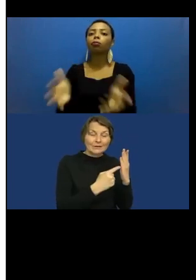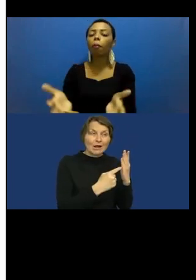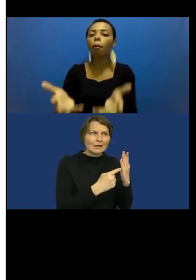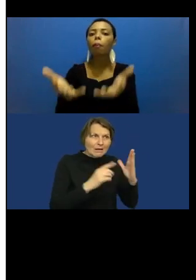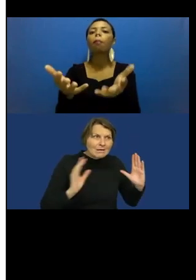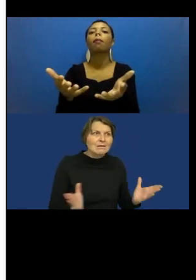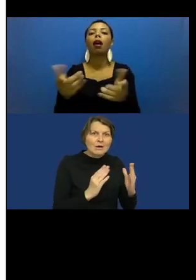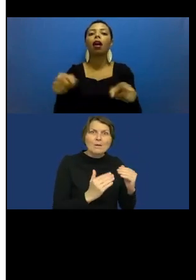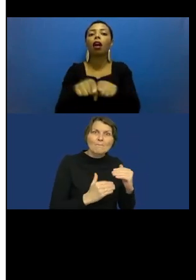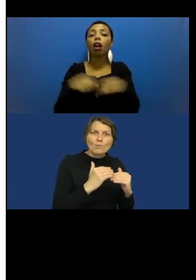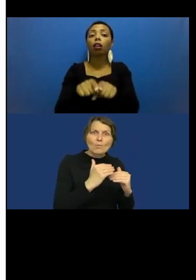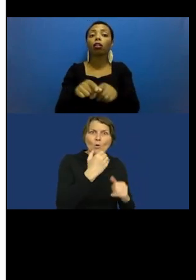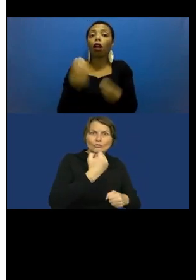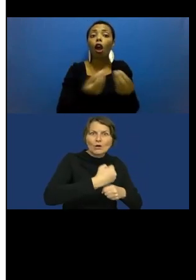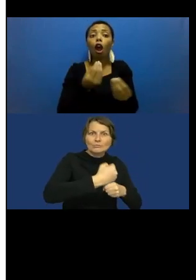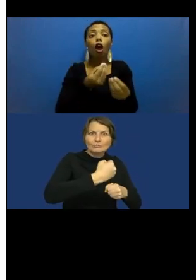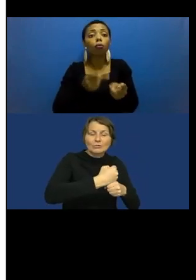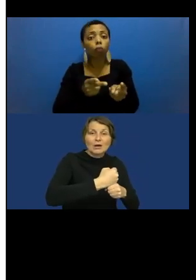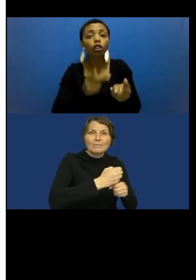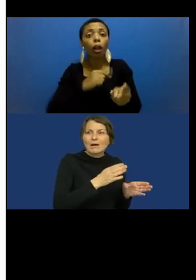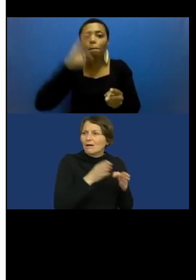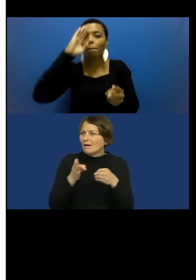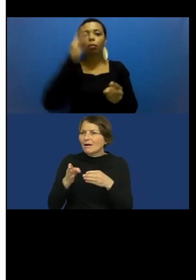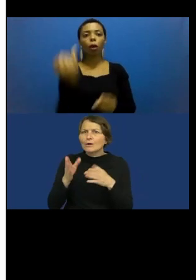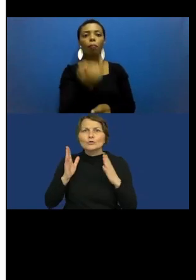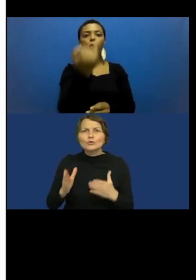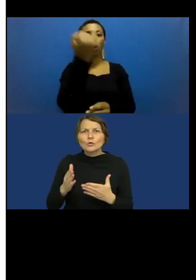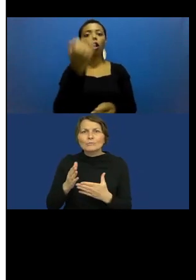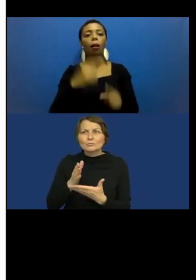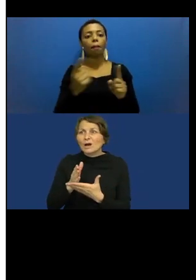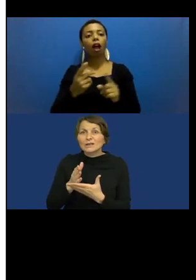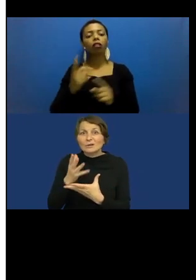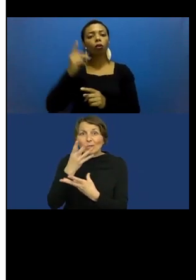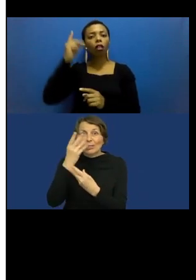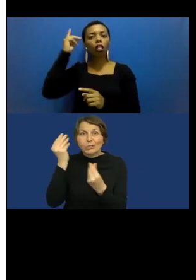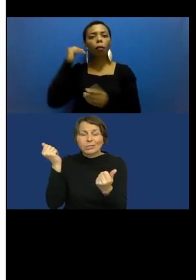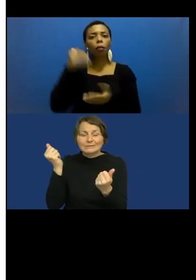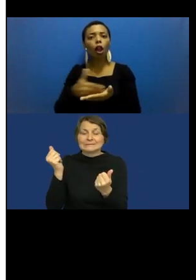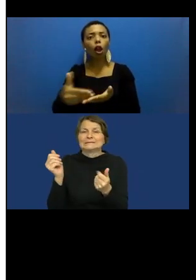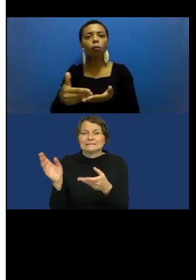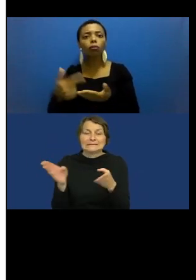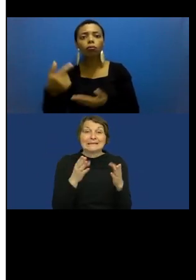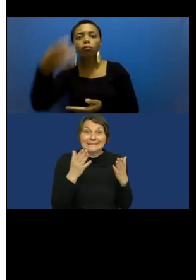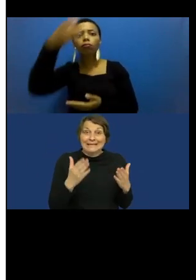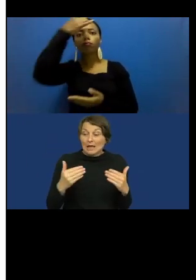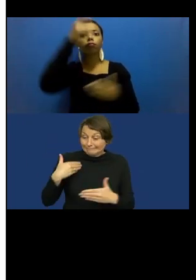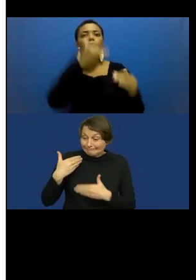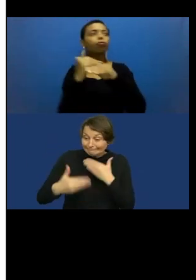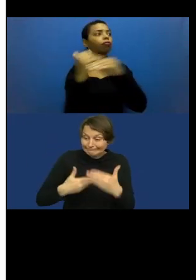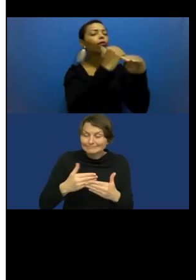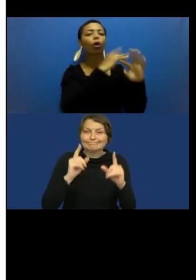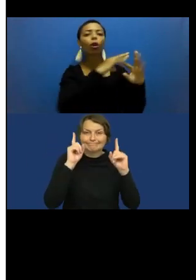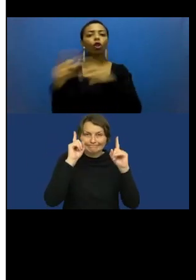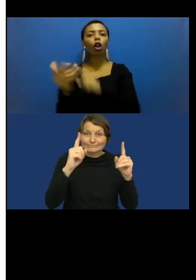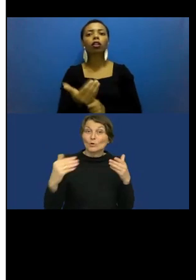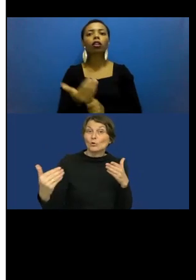is still a priority. However, since that time, there has been an emerging global consensus that new technologies must sit in